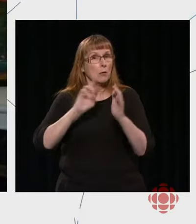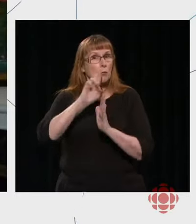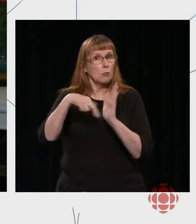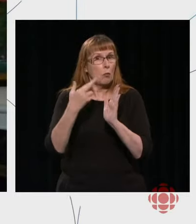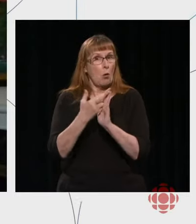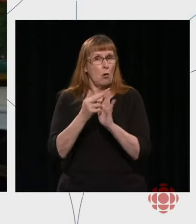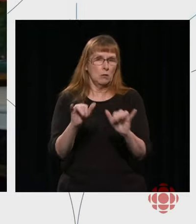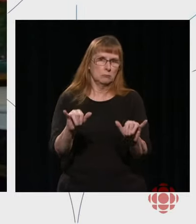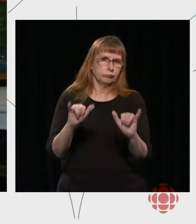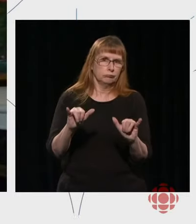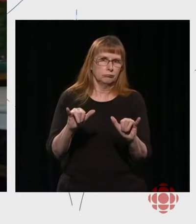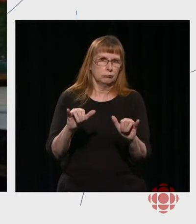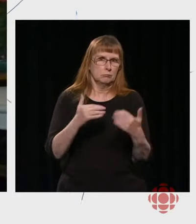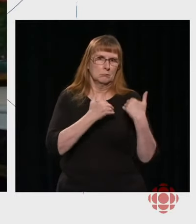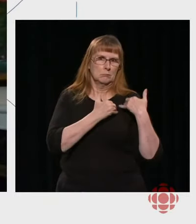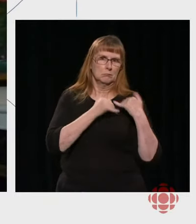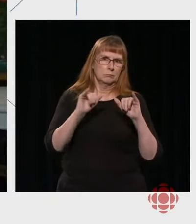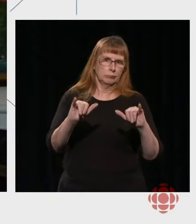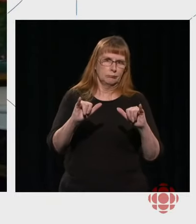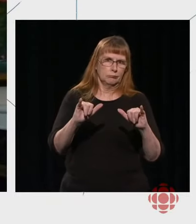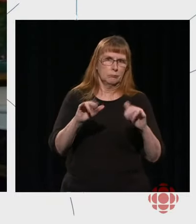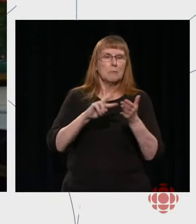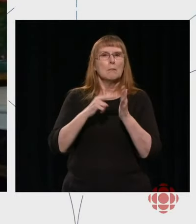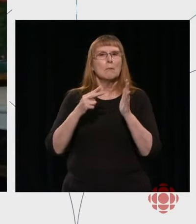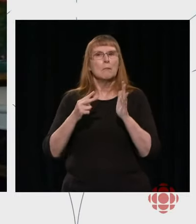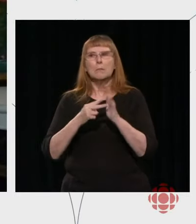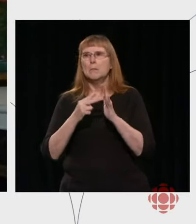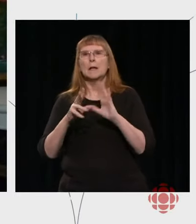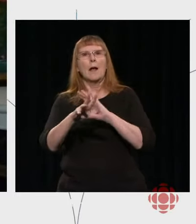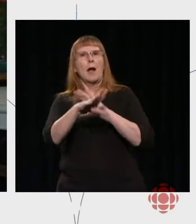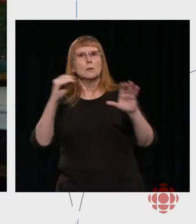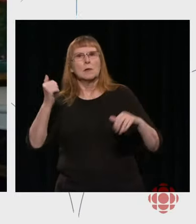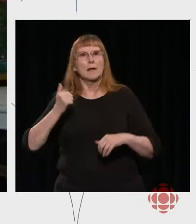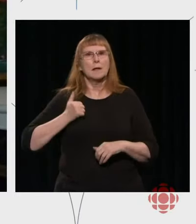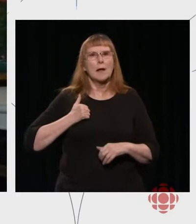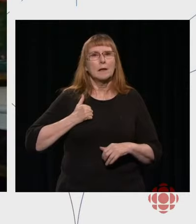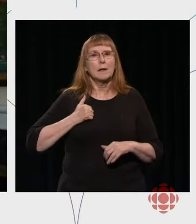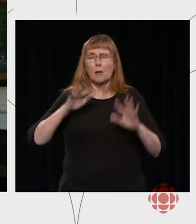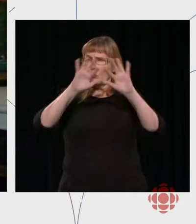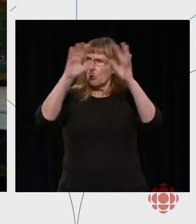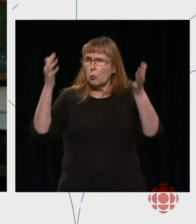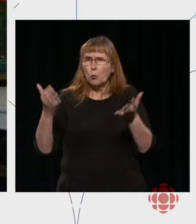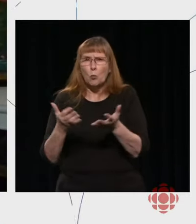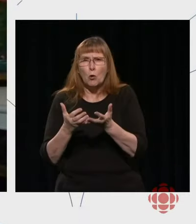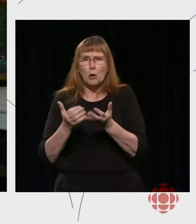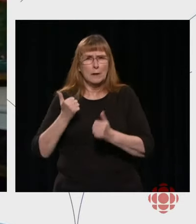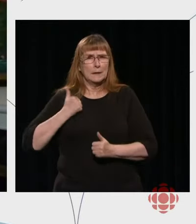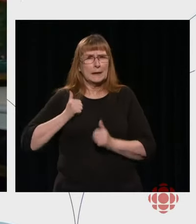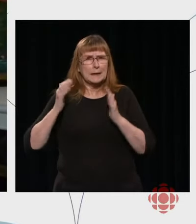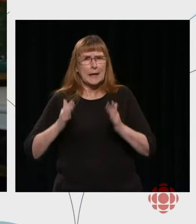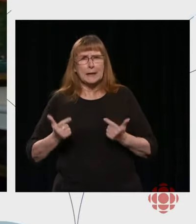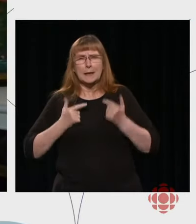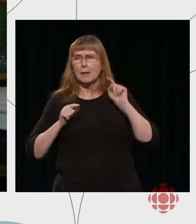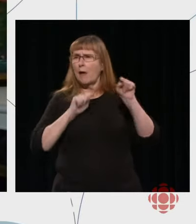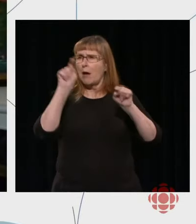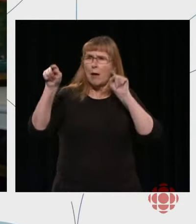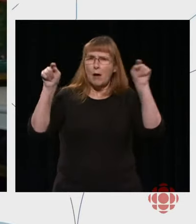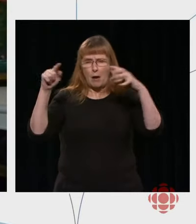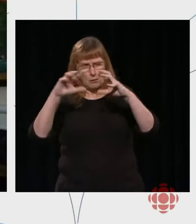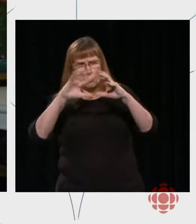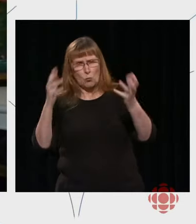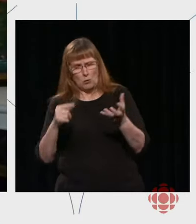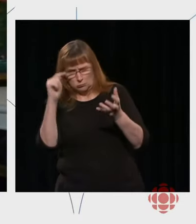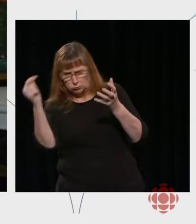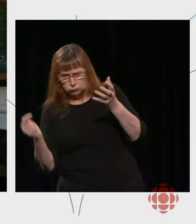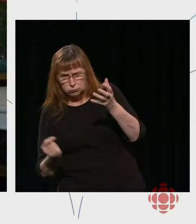people around the world about Canadian news and current affairs, and to bring Canadian perspectives, our point